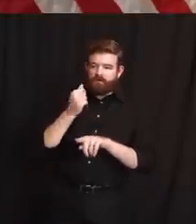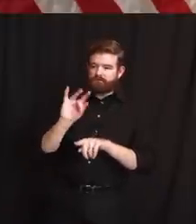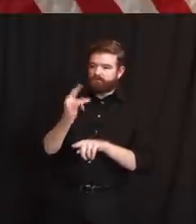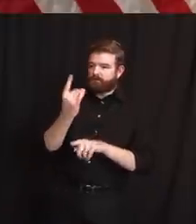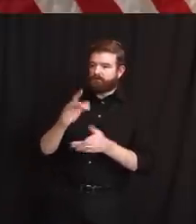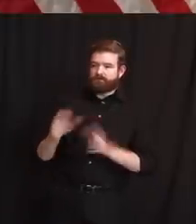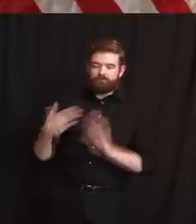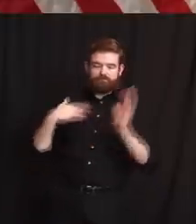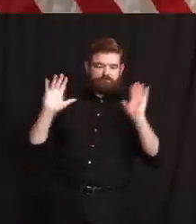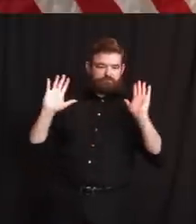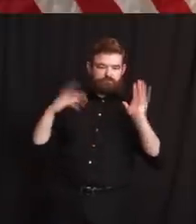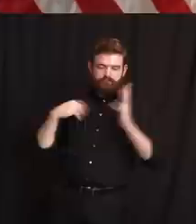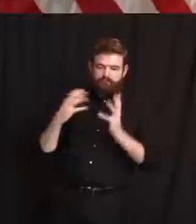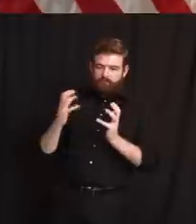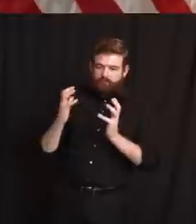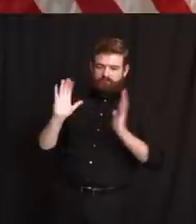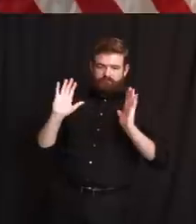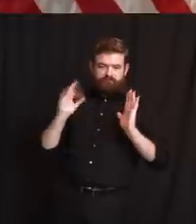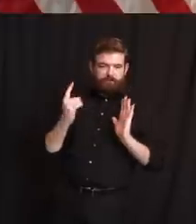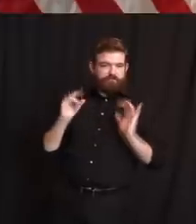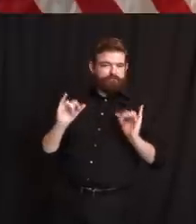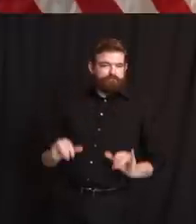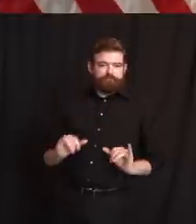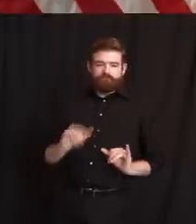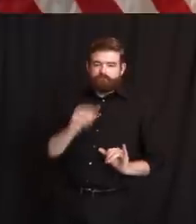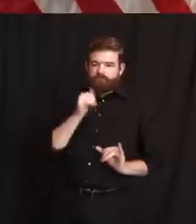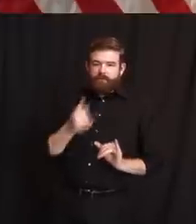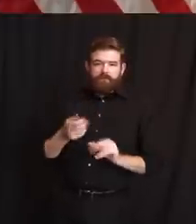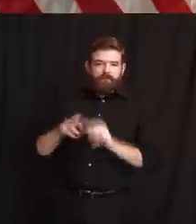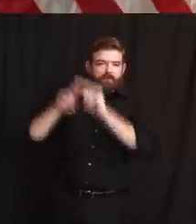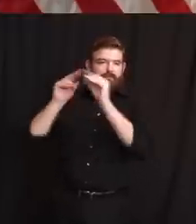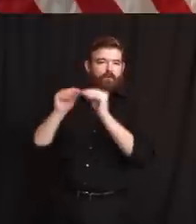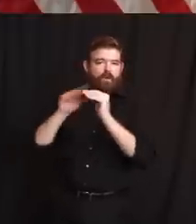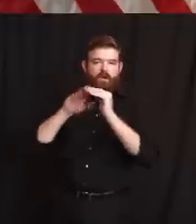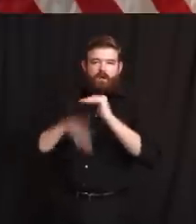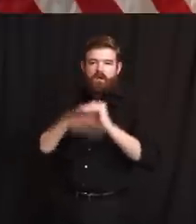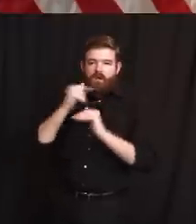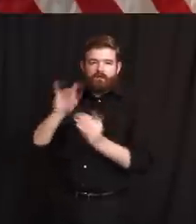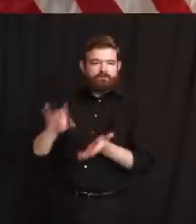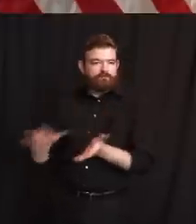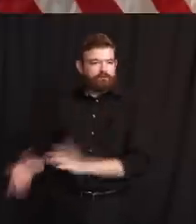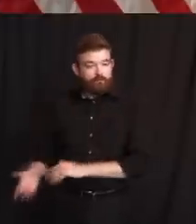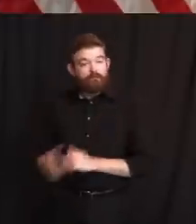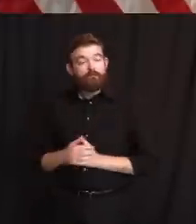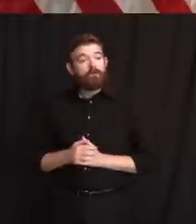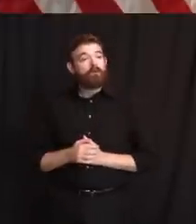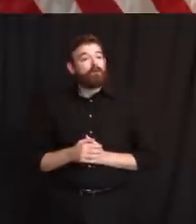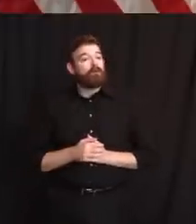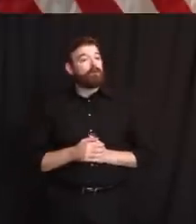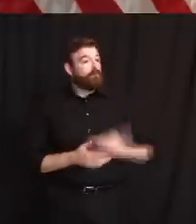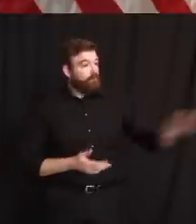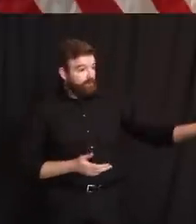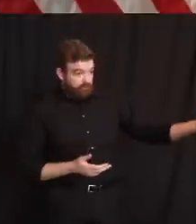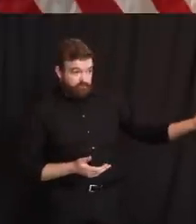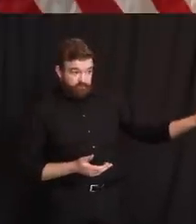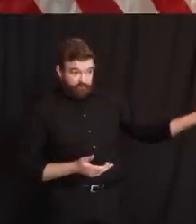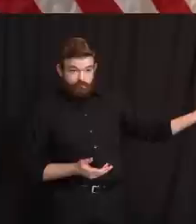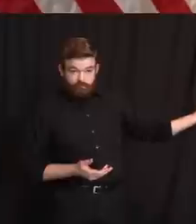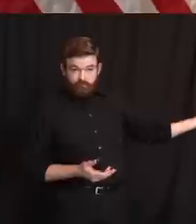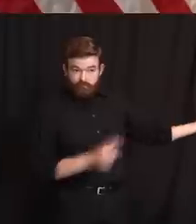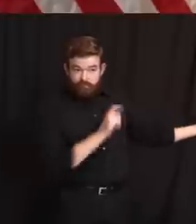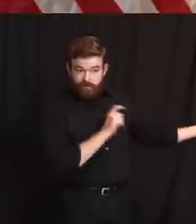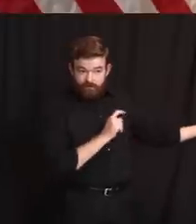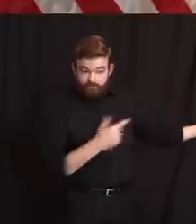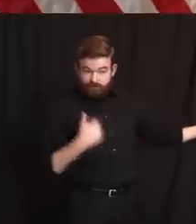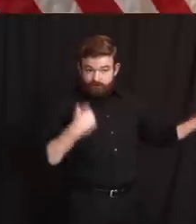Thank we take questions, Pat would love you to weigh in. We had a whole series of protests yesterday with really only one